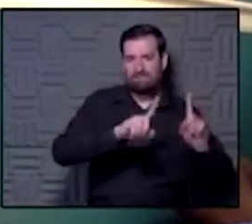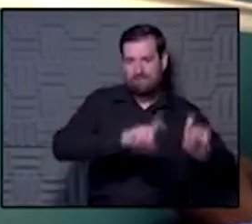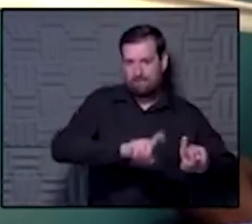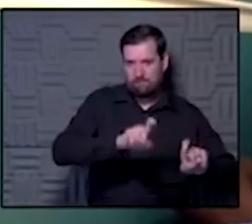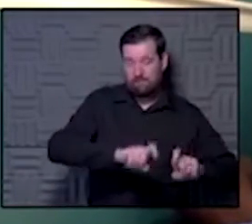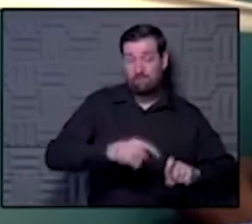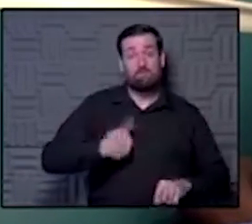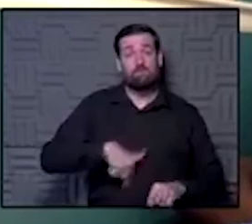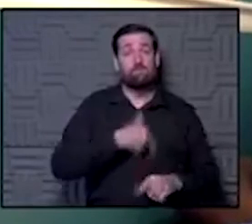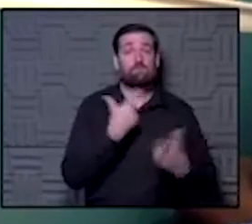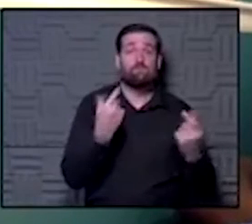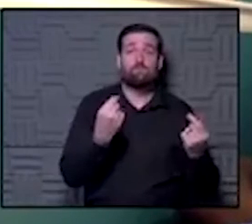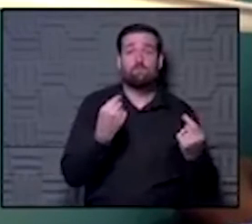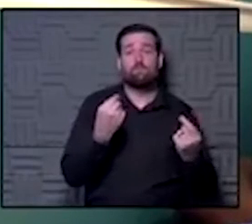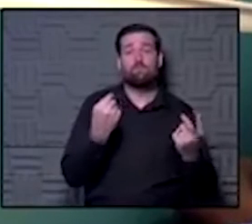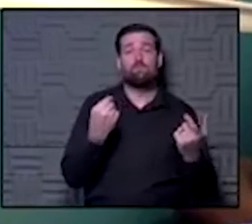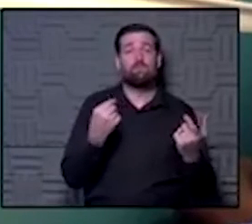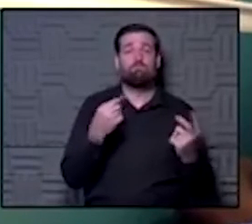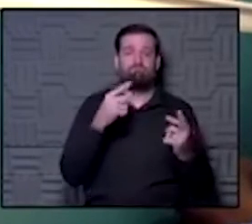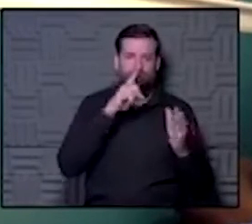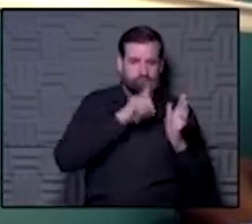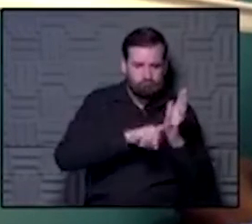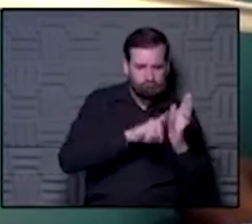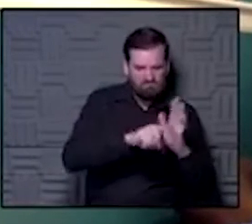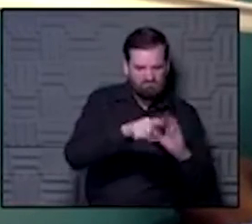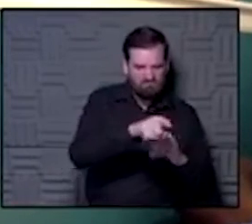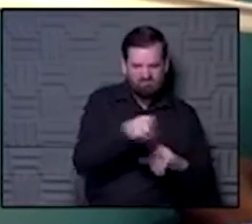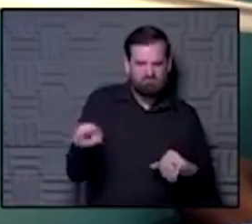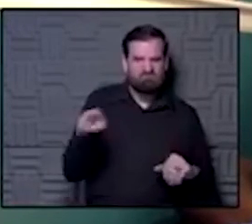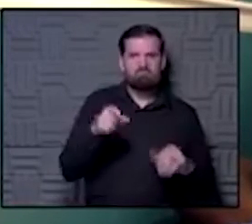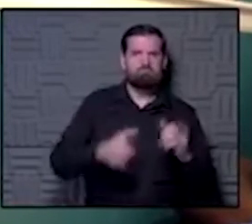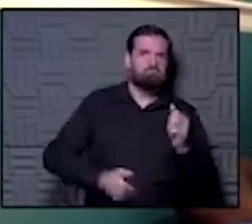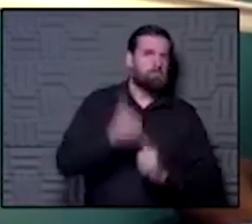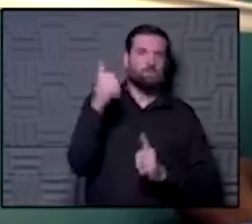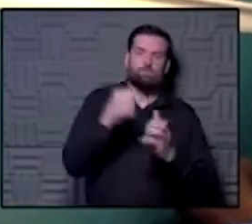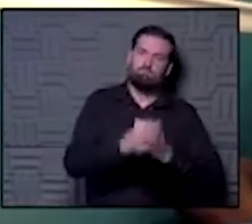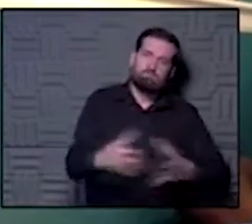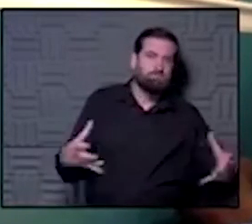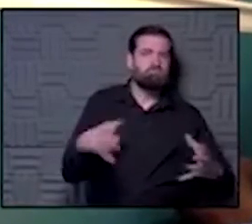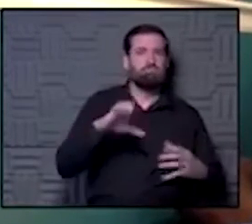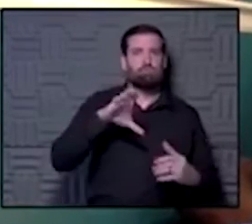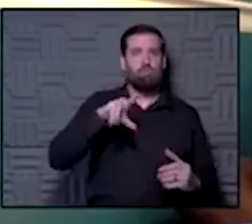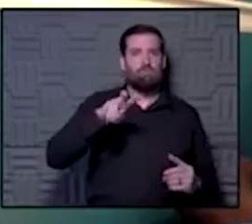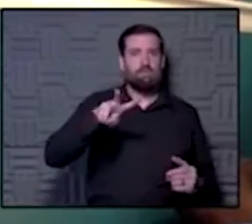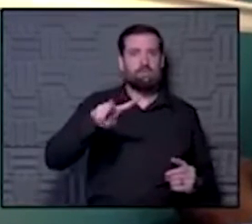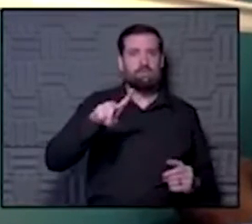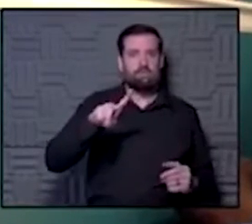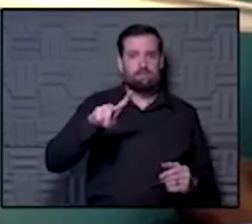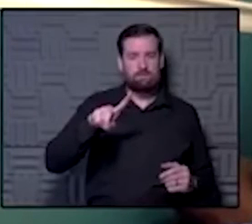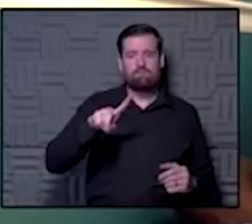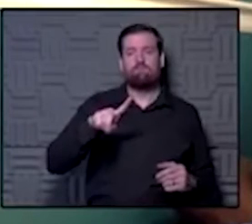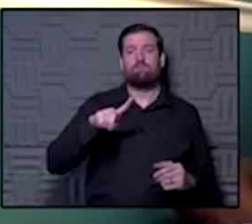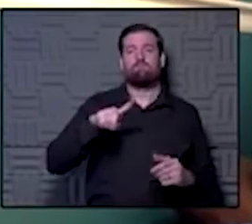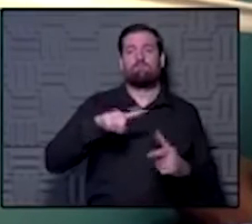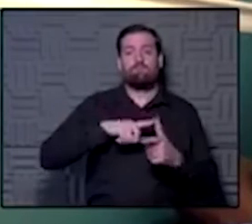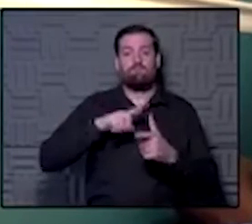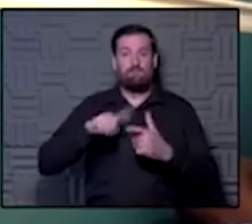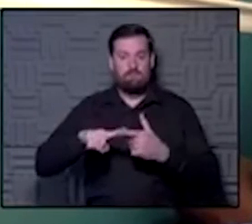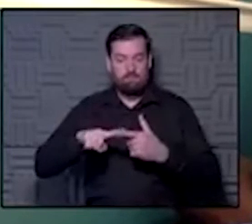And what we do is we looked at the areas with highest incidence of COVID and then look at the